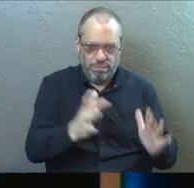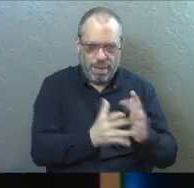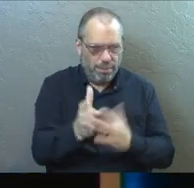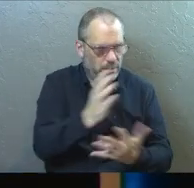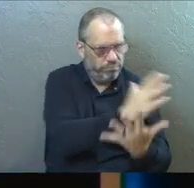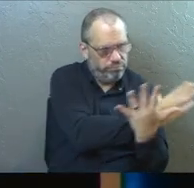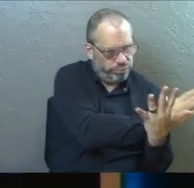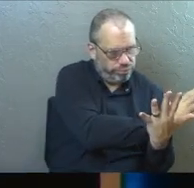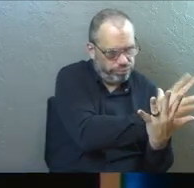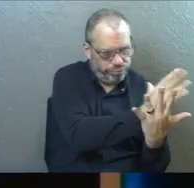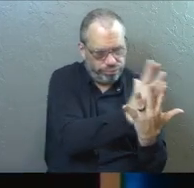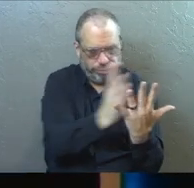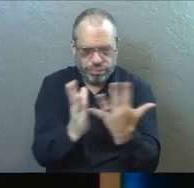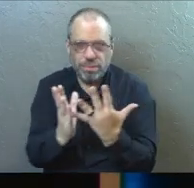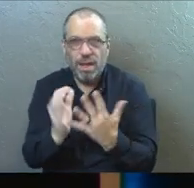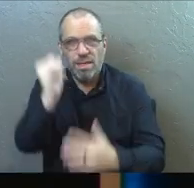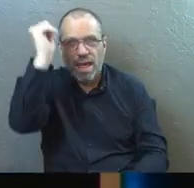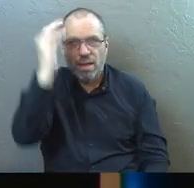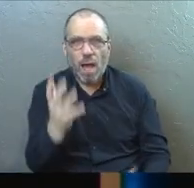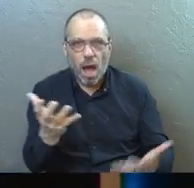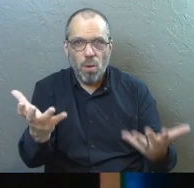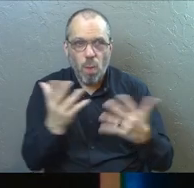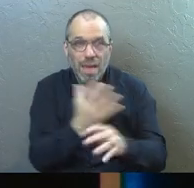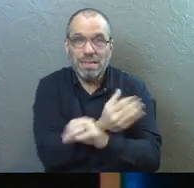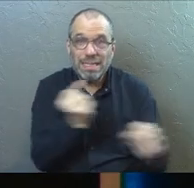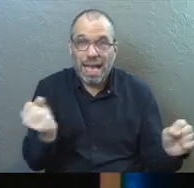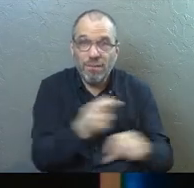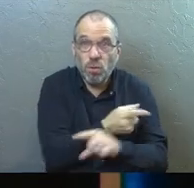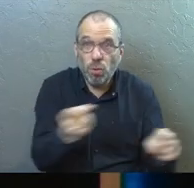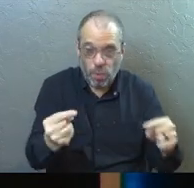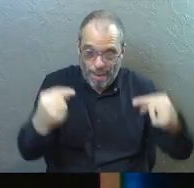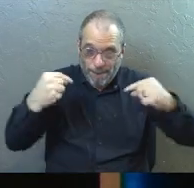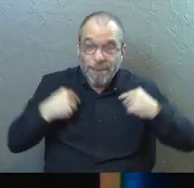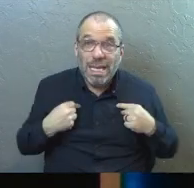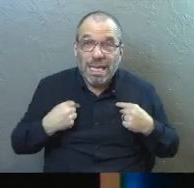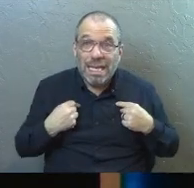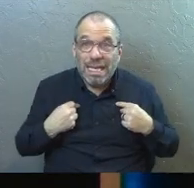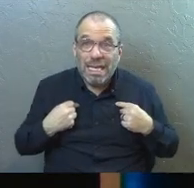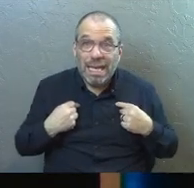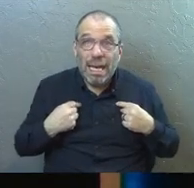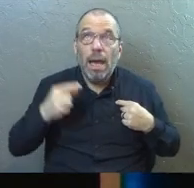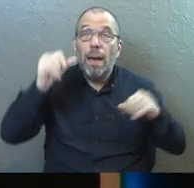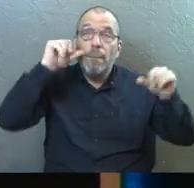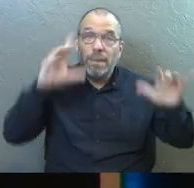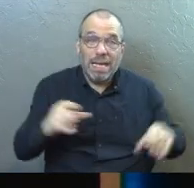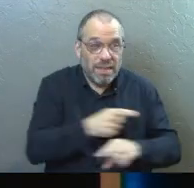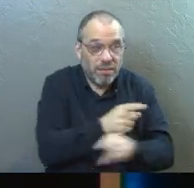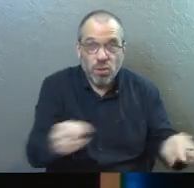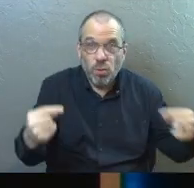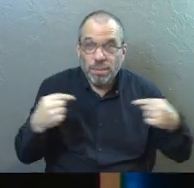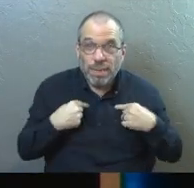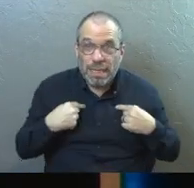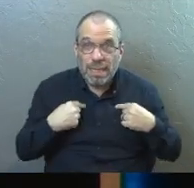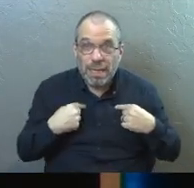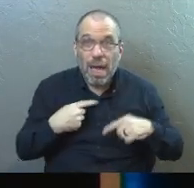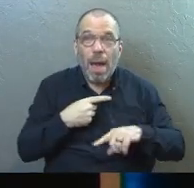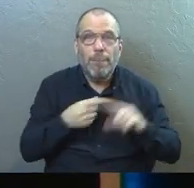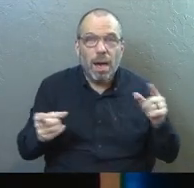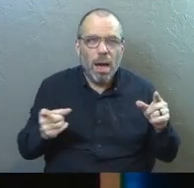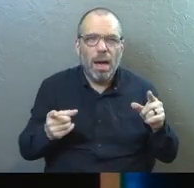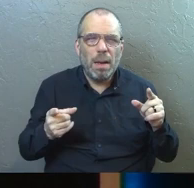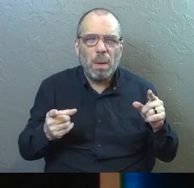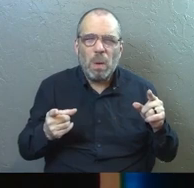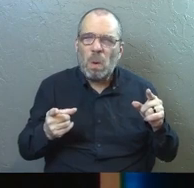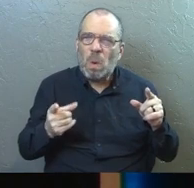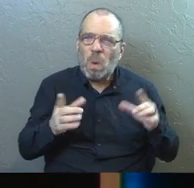Bible. That God wants to save you and me. He has blessing for you and me, but there's a